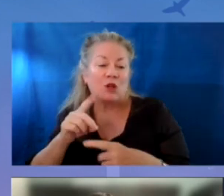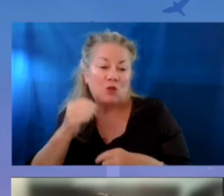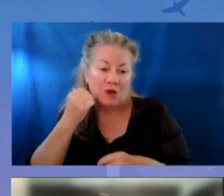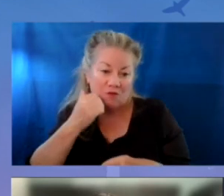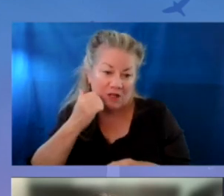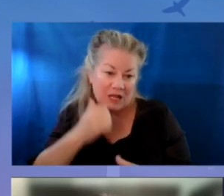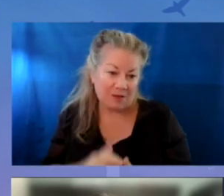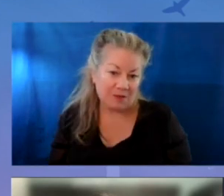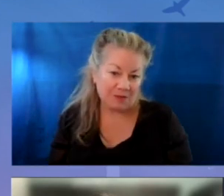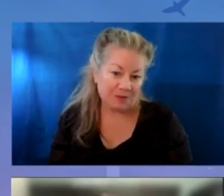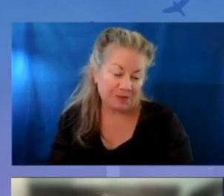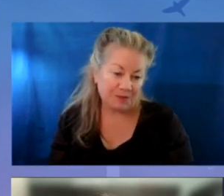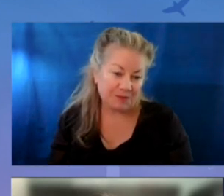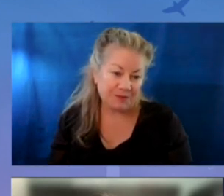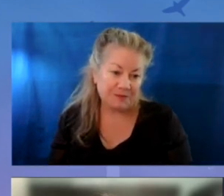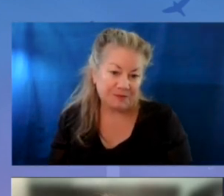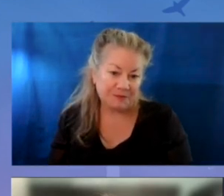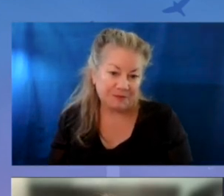them every day.